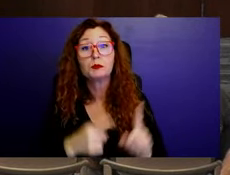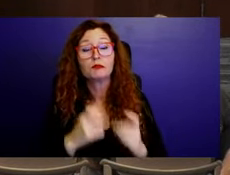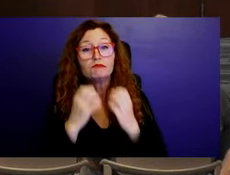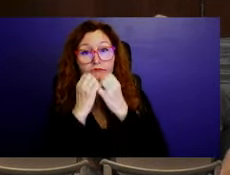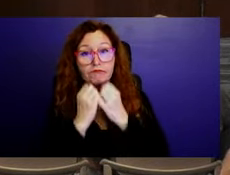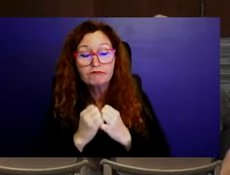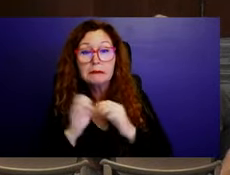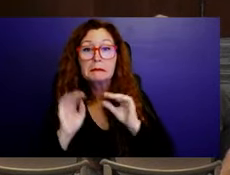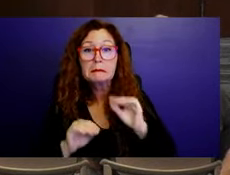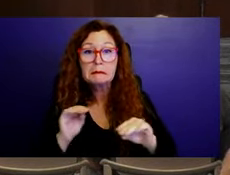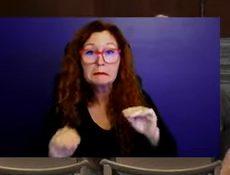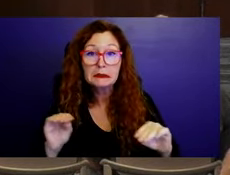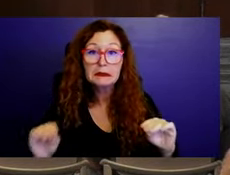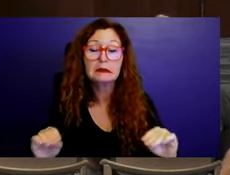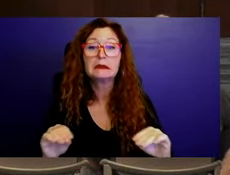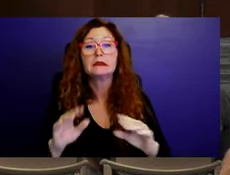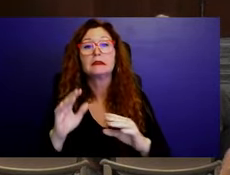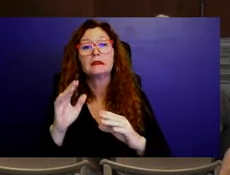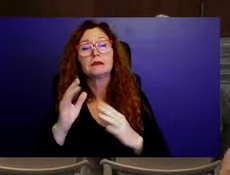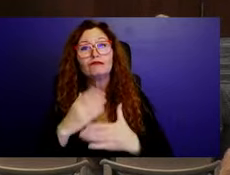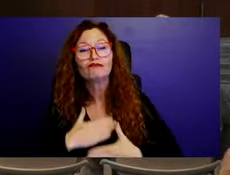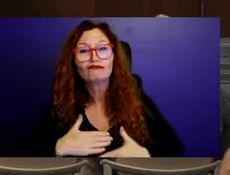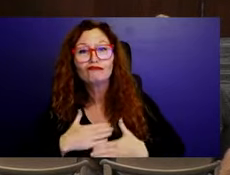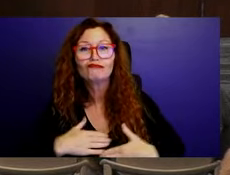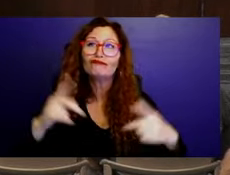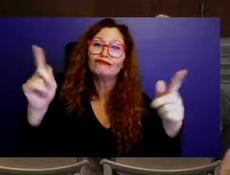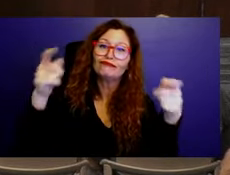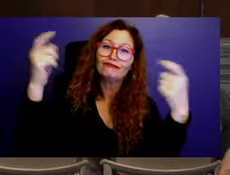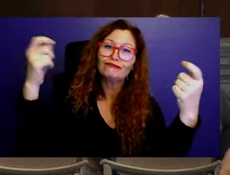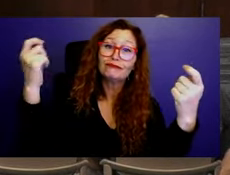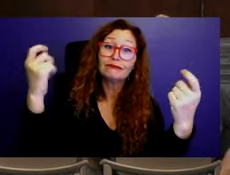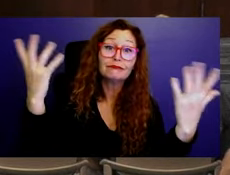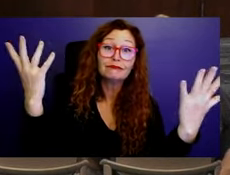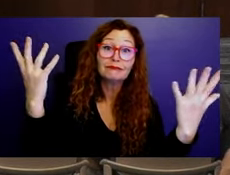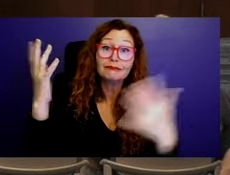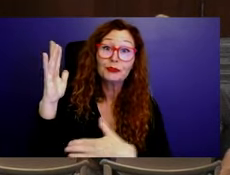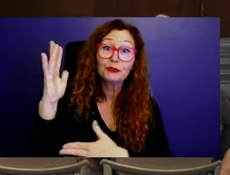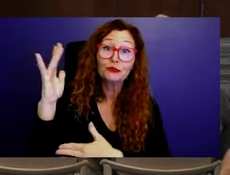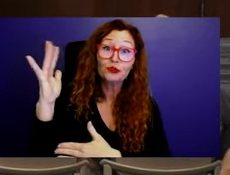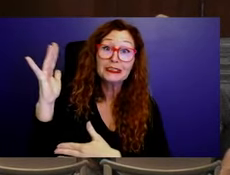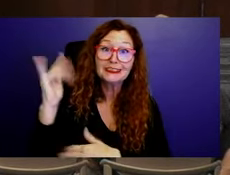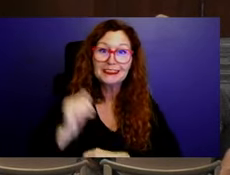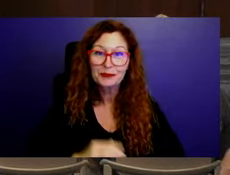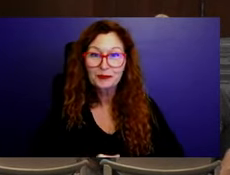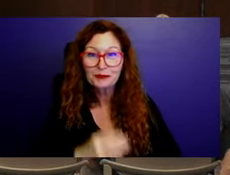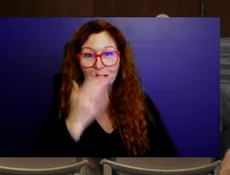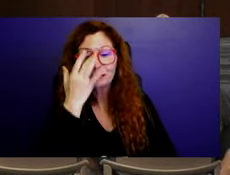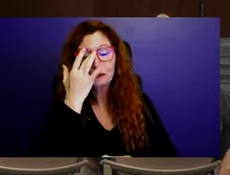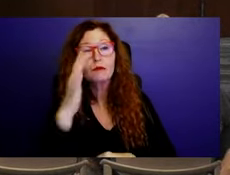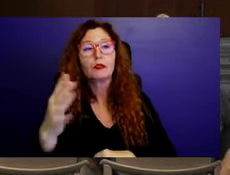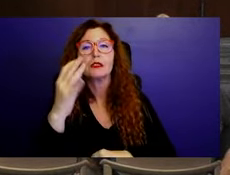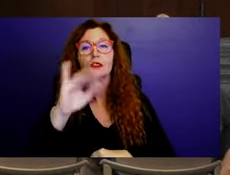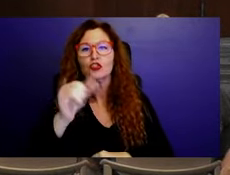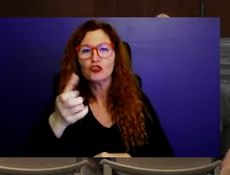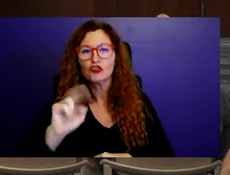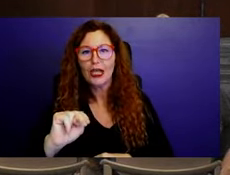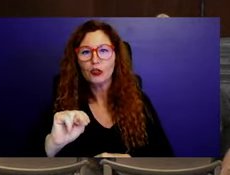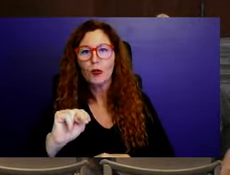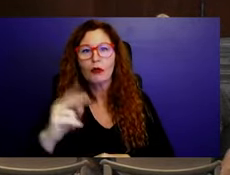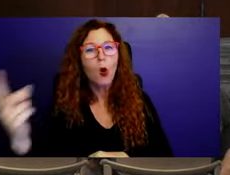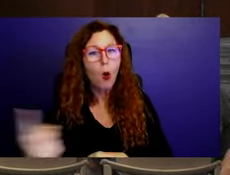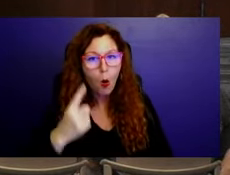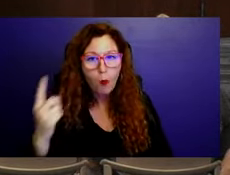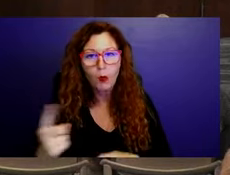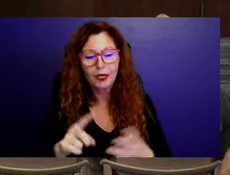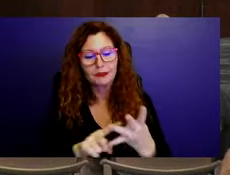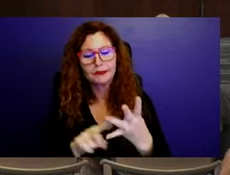trees. trees, and whereas Florida Arbor Day has been observed on the third Friday in January since 1886, and whereas the